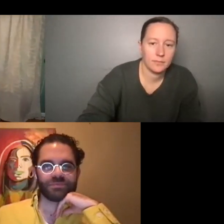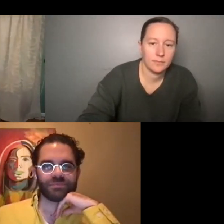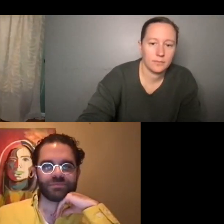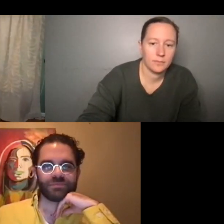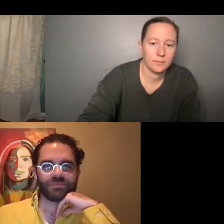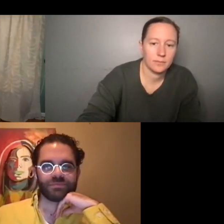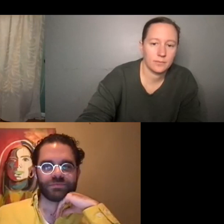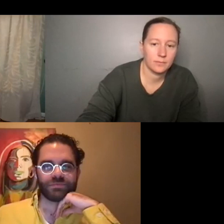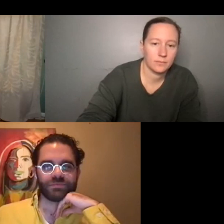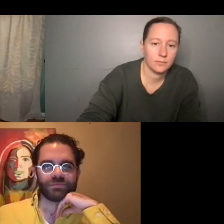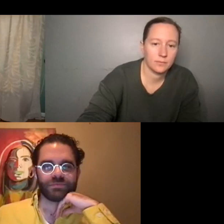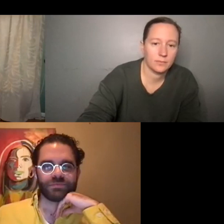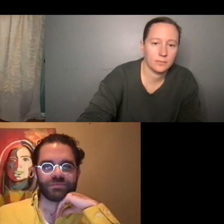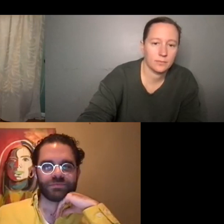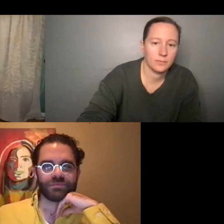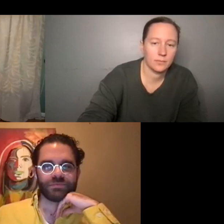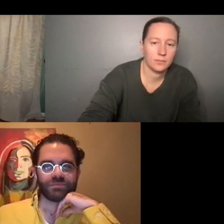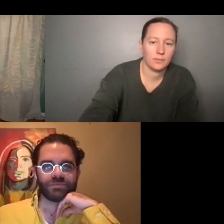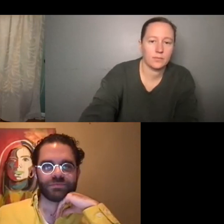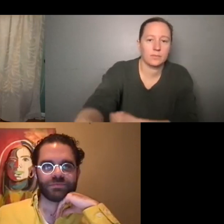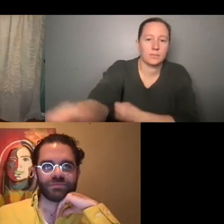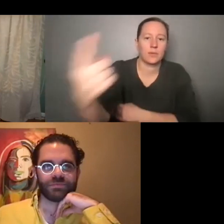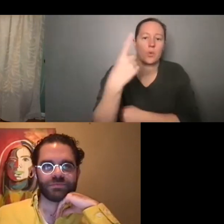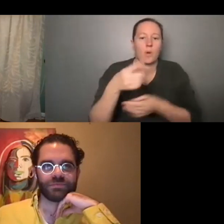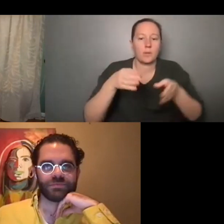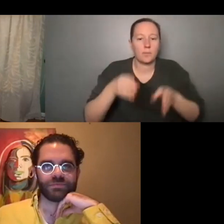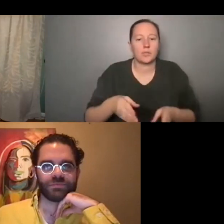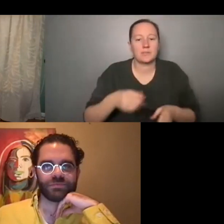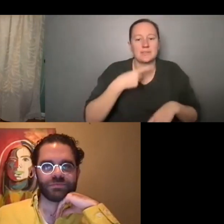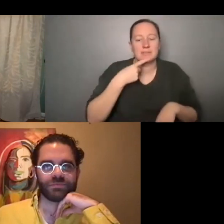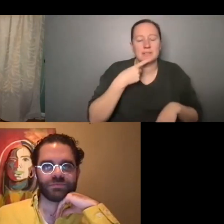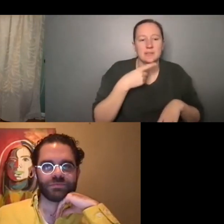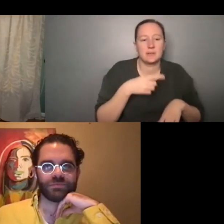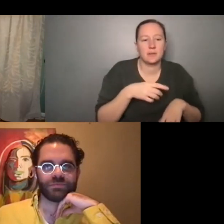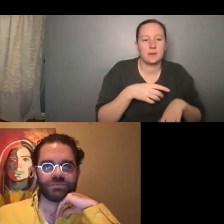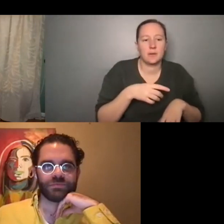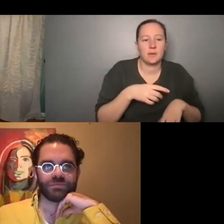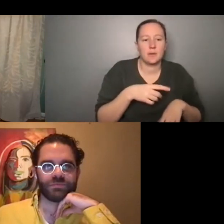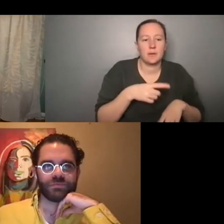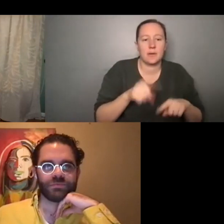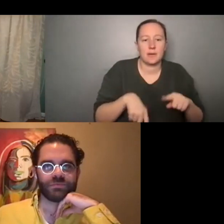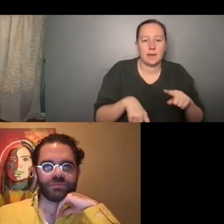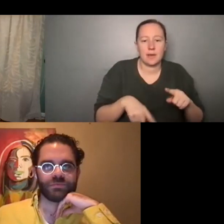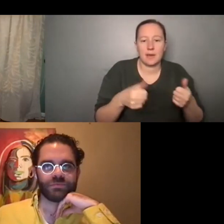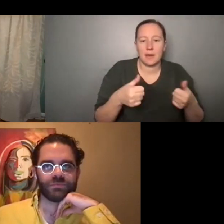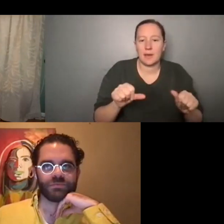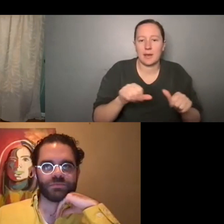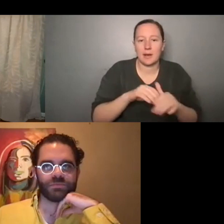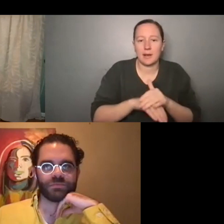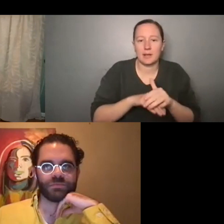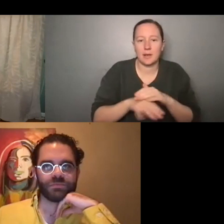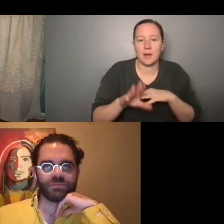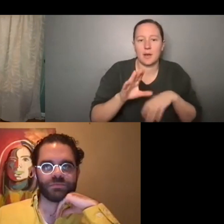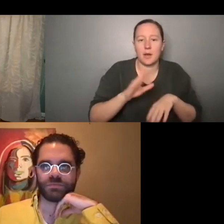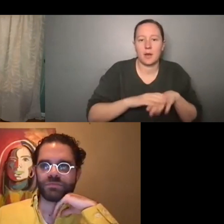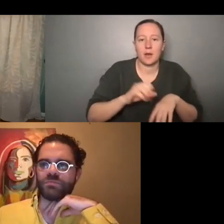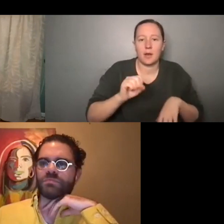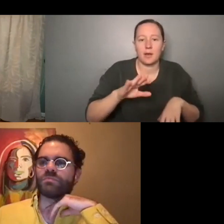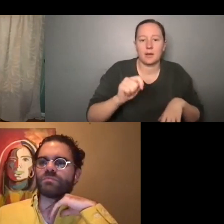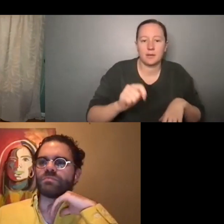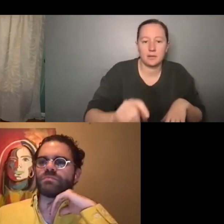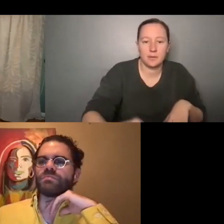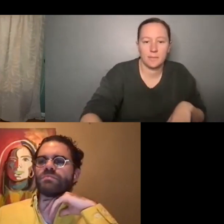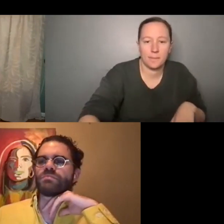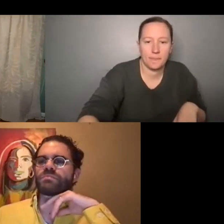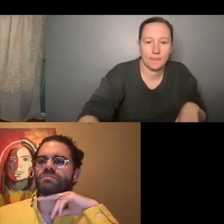Um, okay, let's see. We have one person who's sharing that they, um, cannot get any accessibility on set the, um, you know, there's, they're saying what